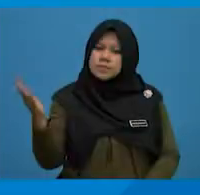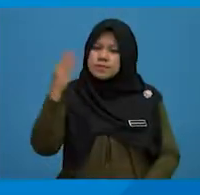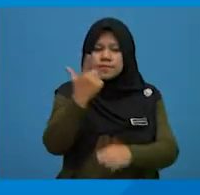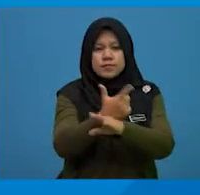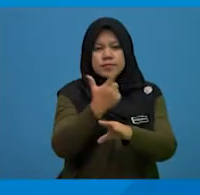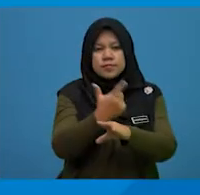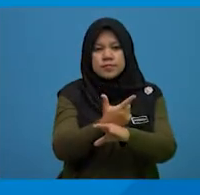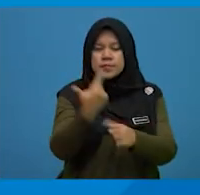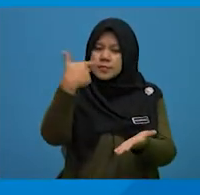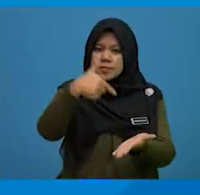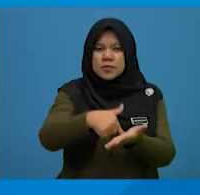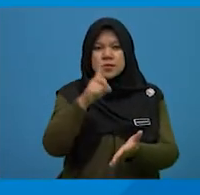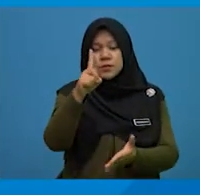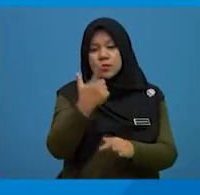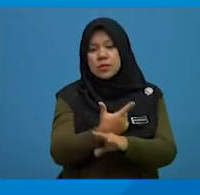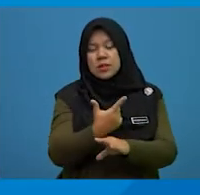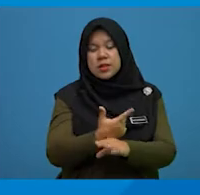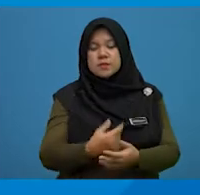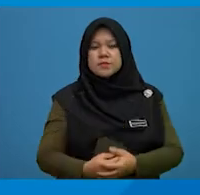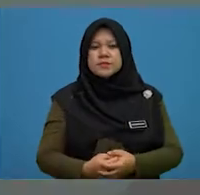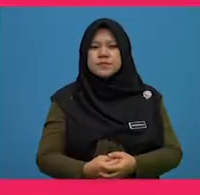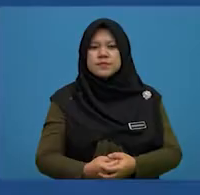Let's practice one more exercise.